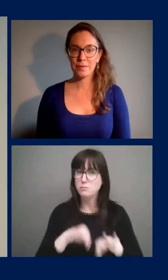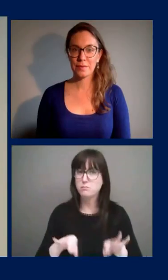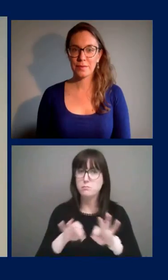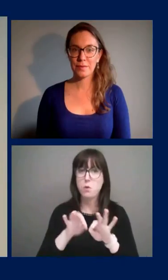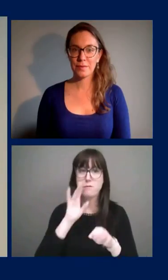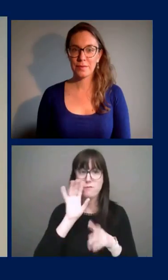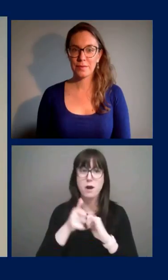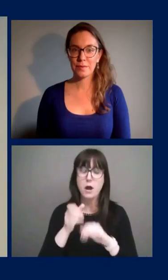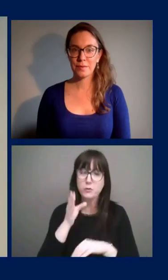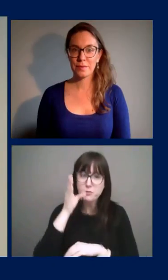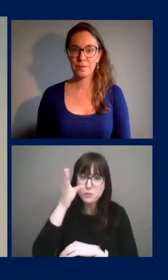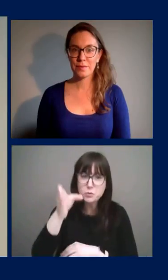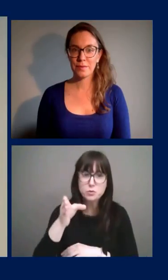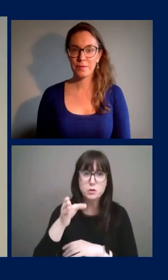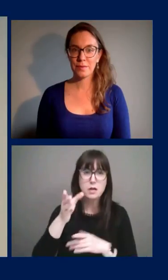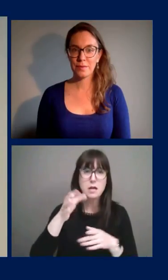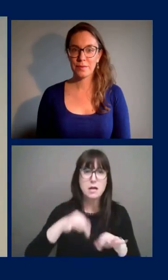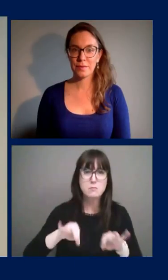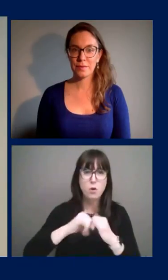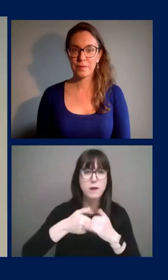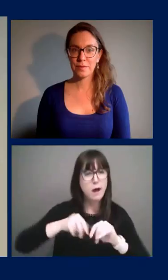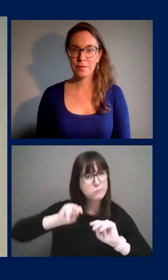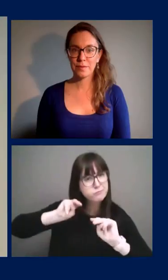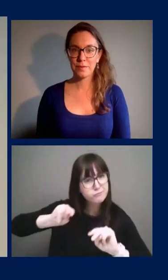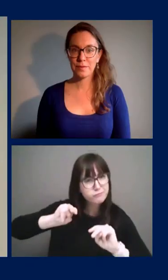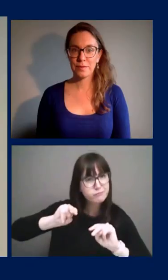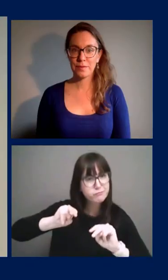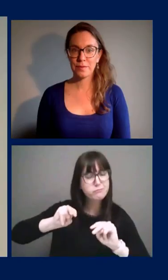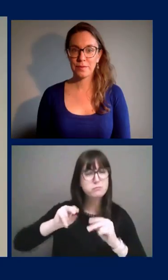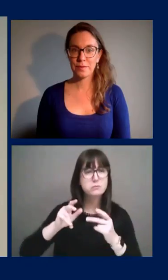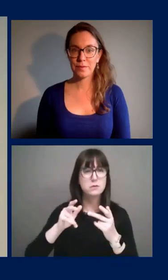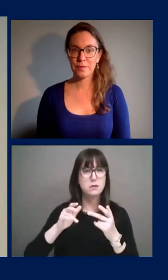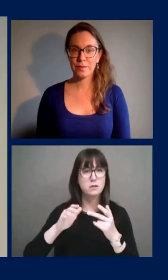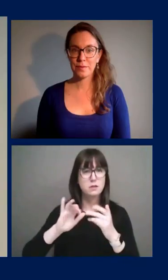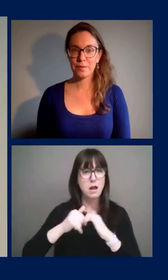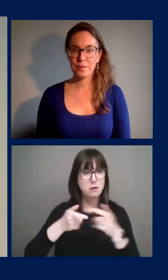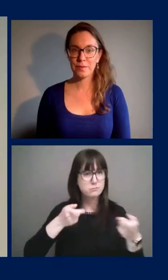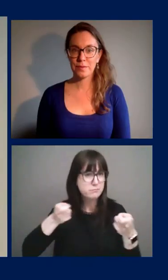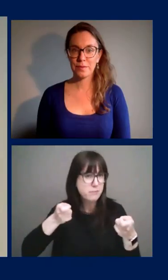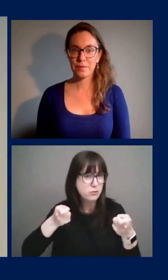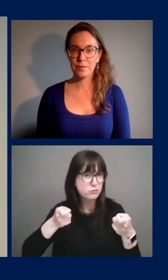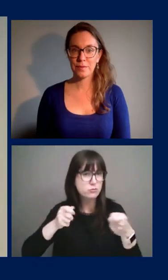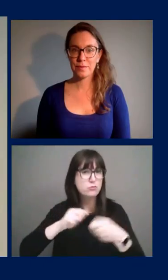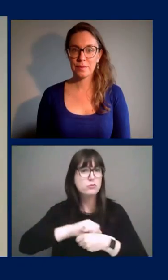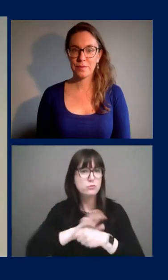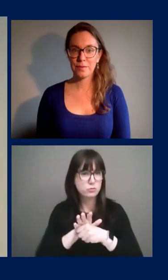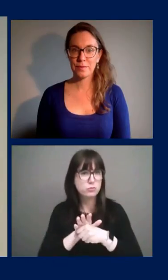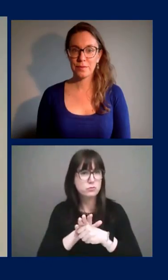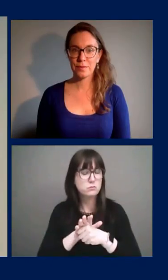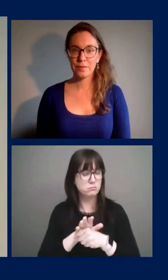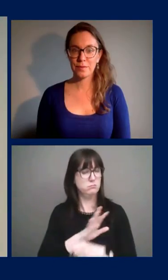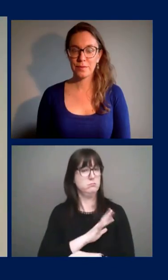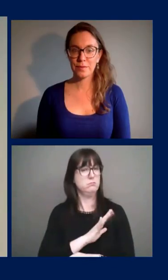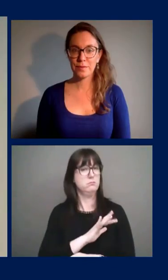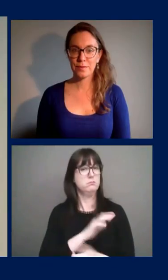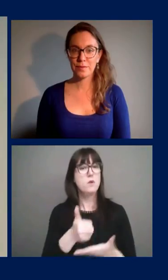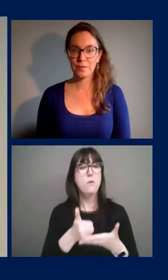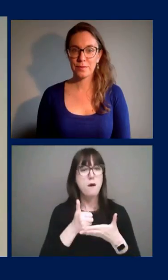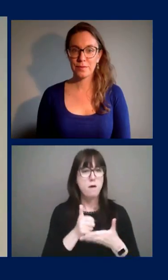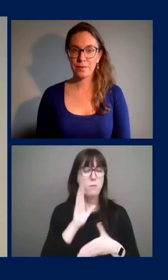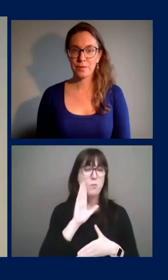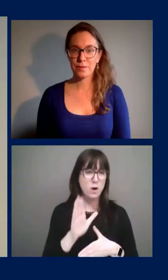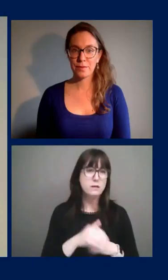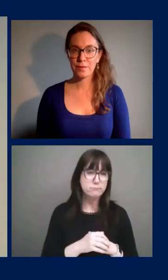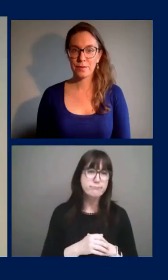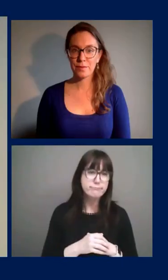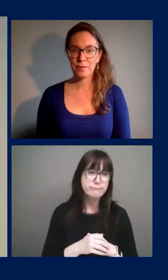of keeping a lid on or keeping this situation pinned down. And I think this will be a helpful tool for us to be